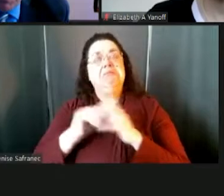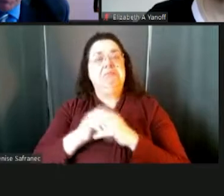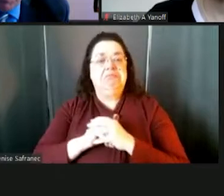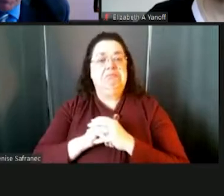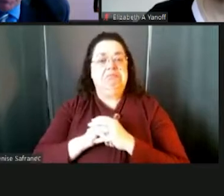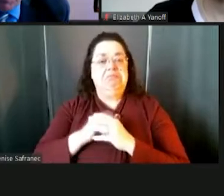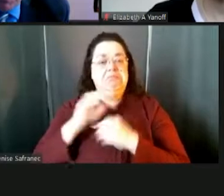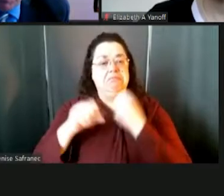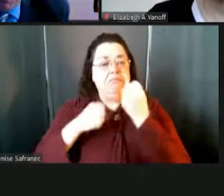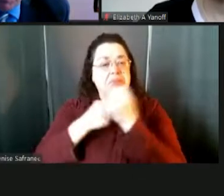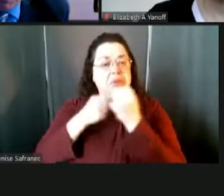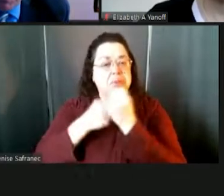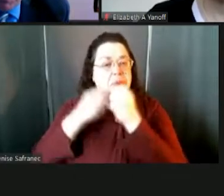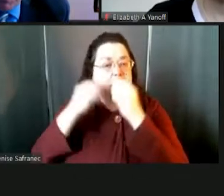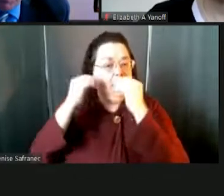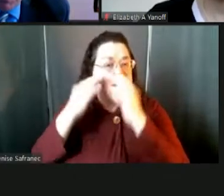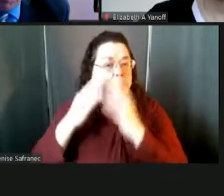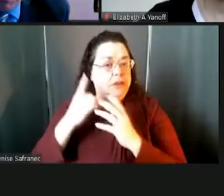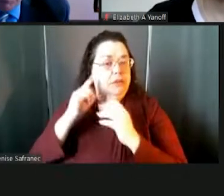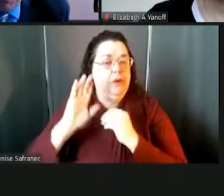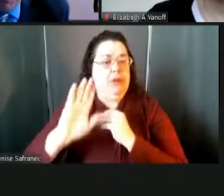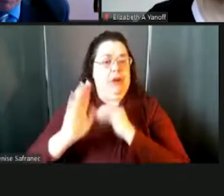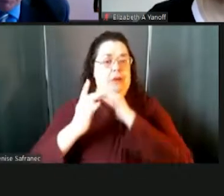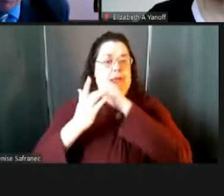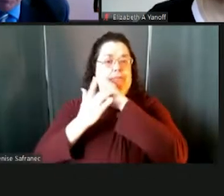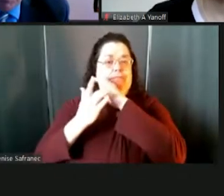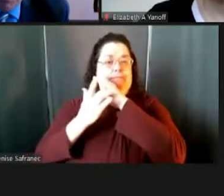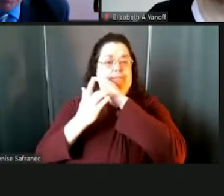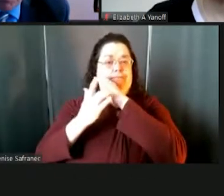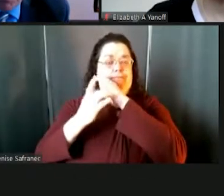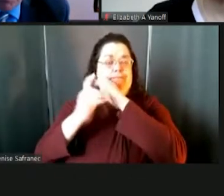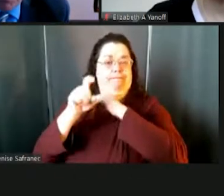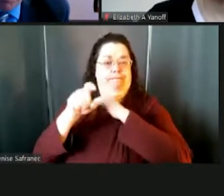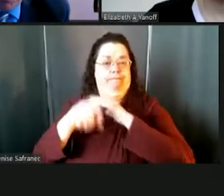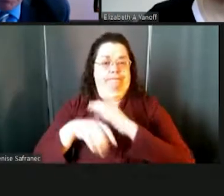support our teachers in their technology, uh, needs.